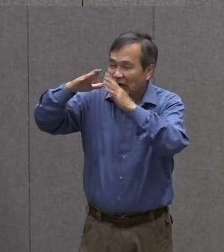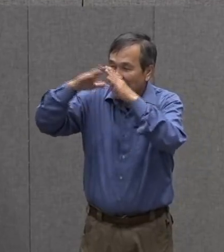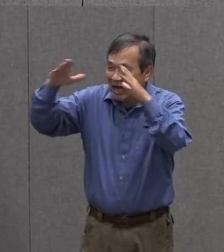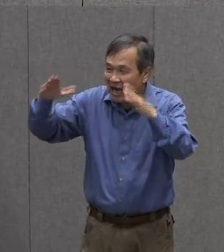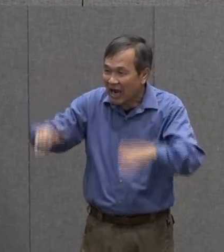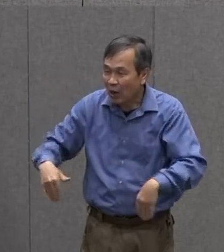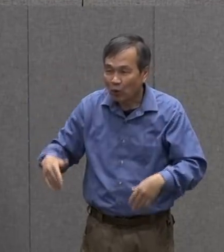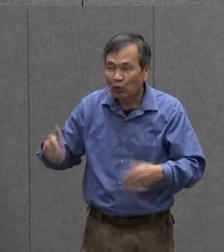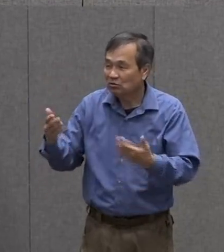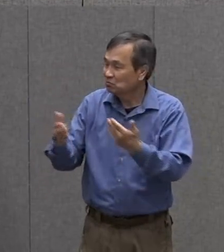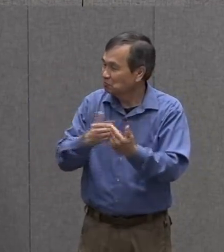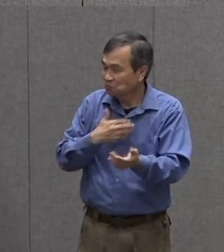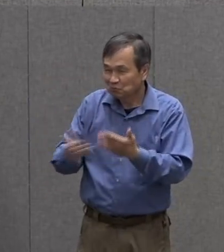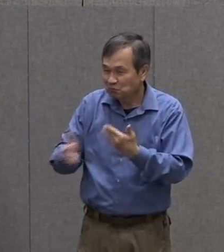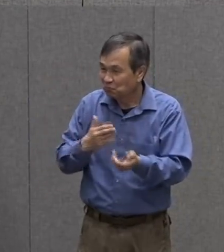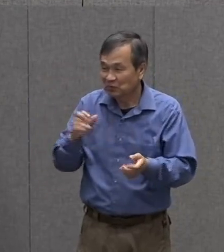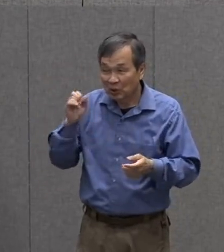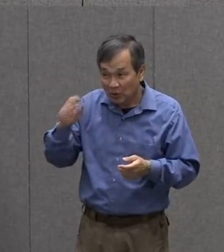will use